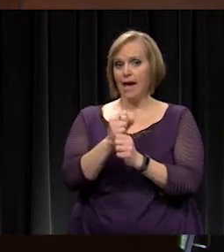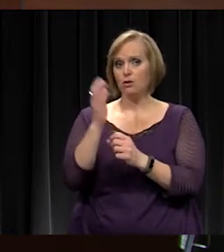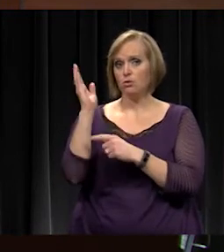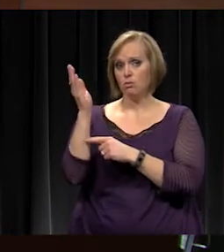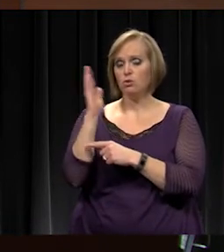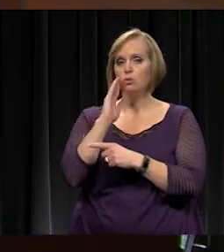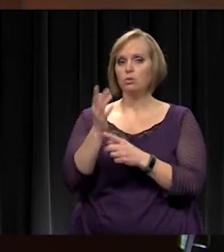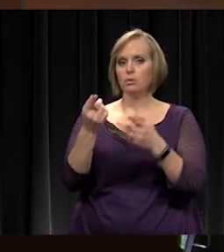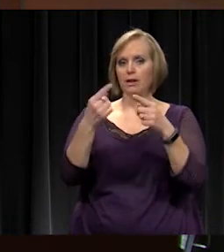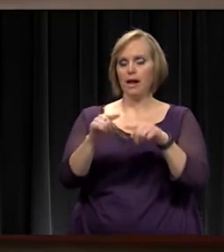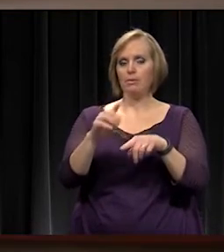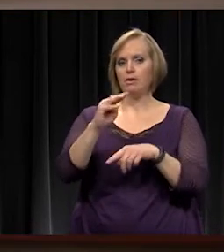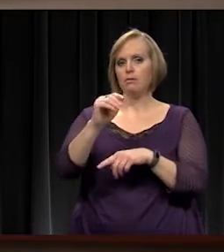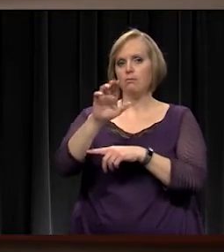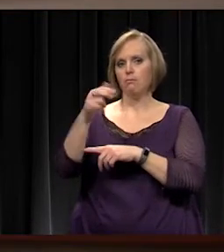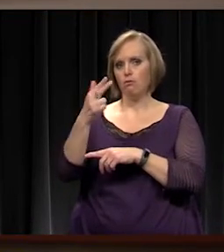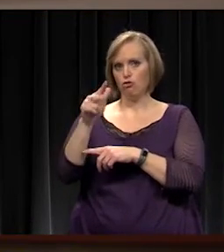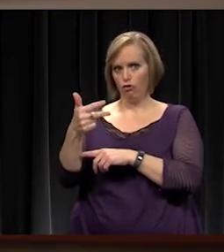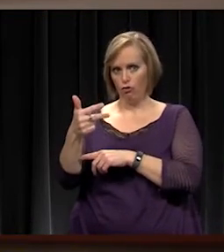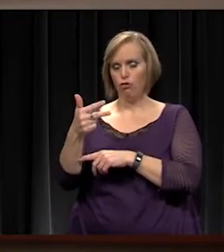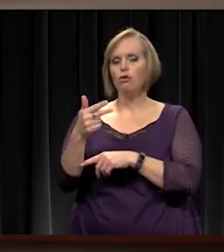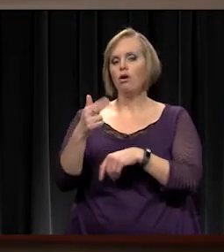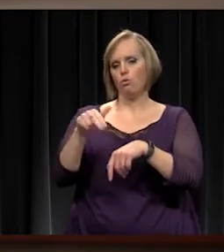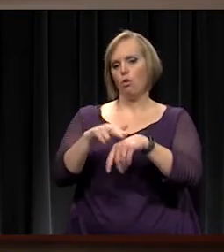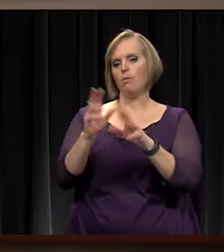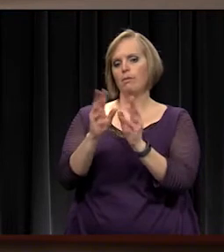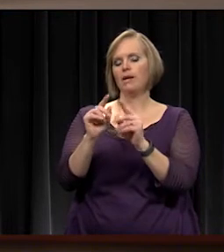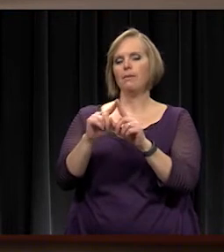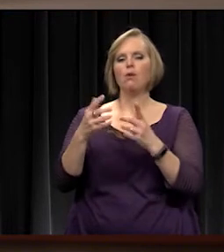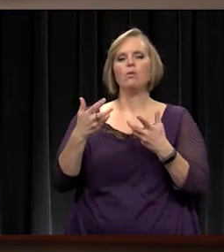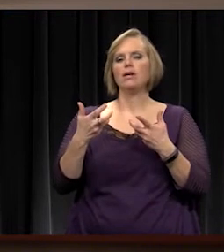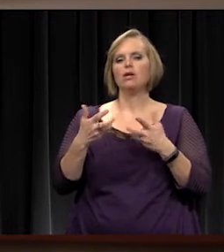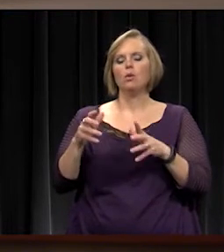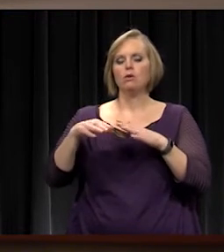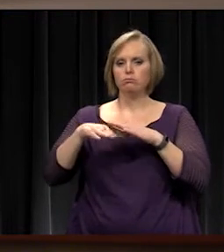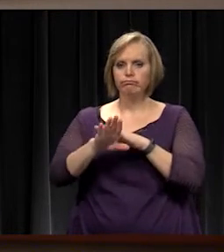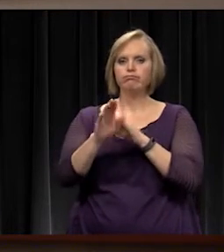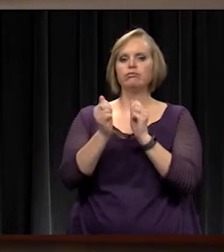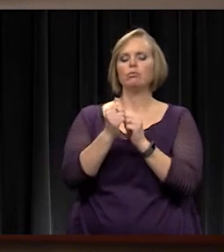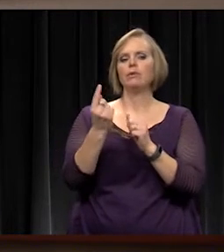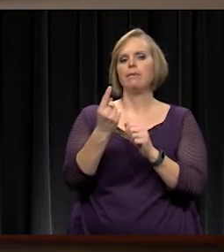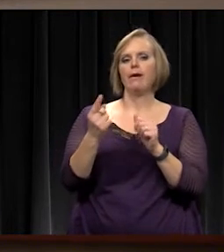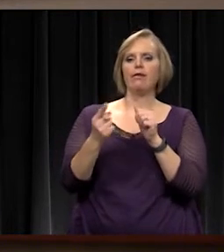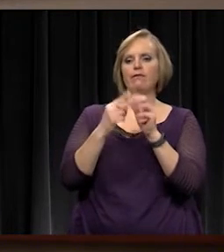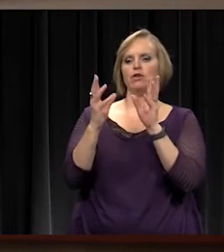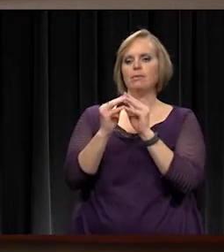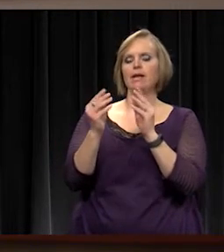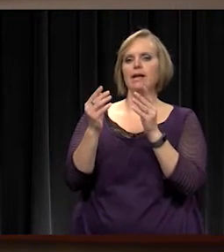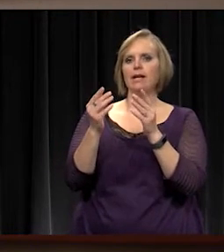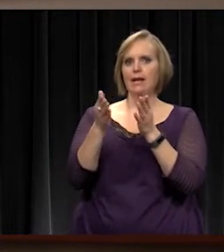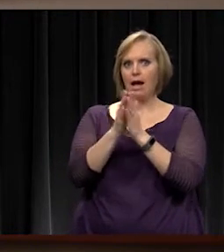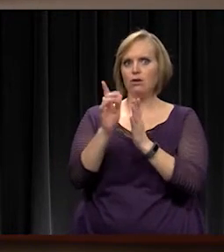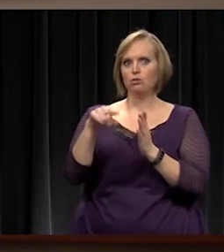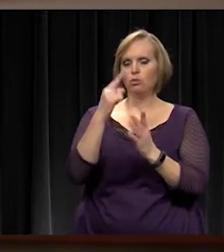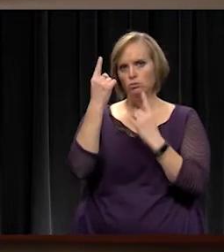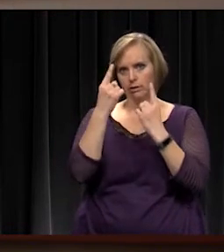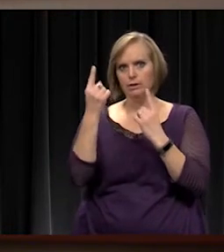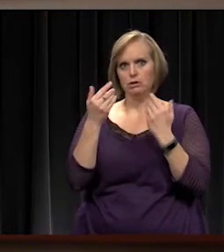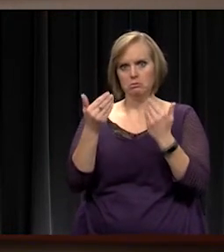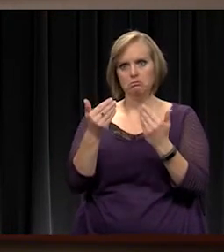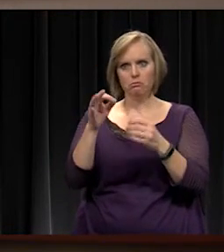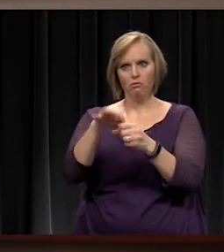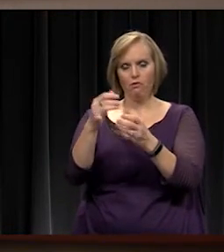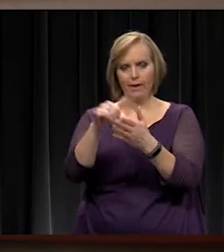March 3rd, our regular meeting. But we didn't like to walk in with something and on the very first meeting ask you to also consider it. So we will